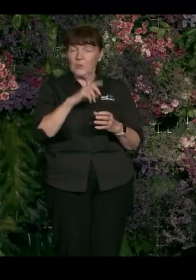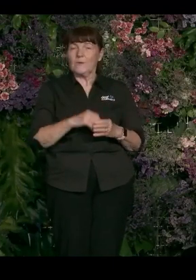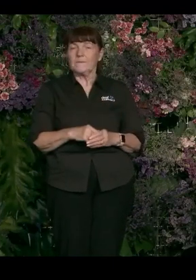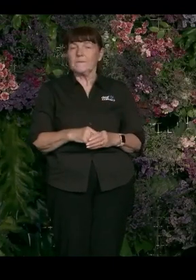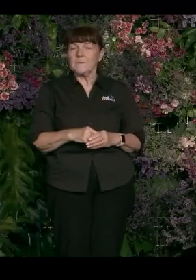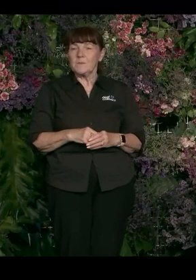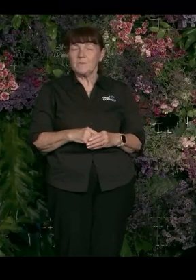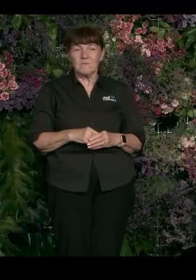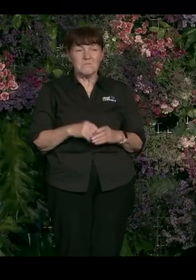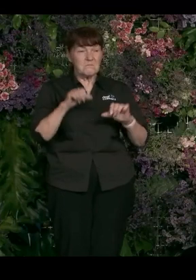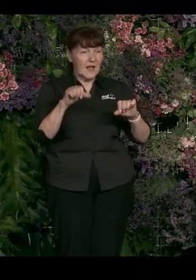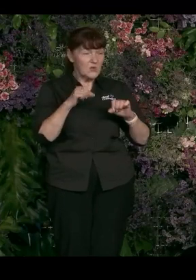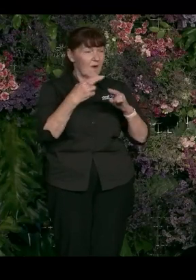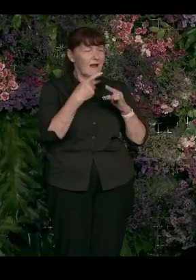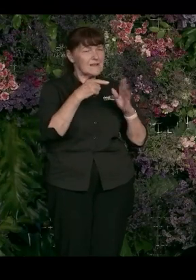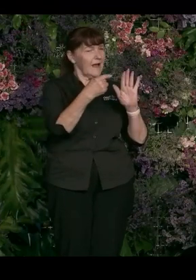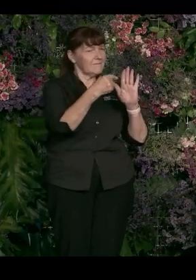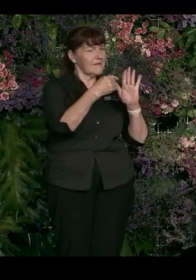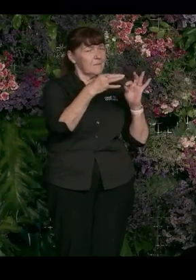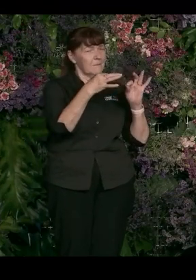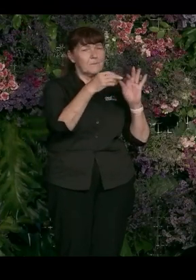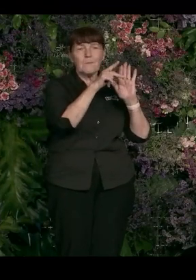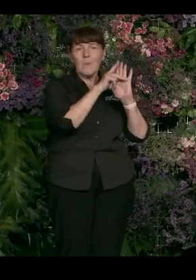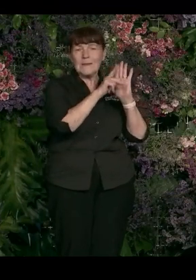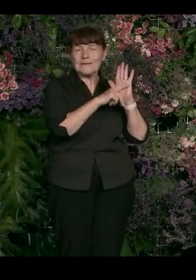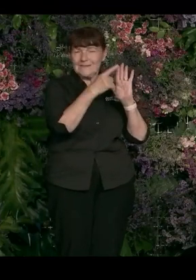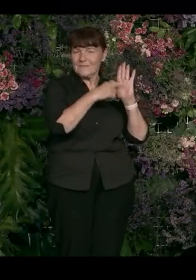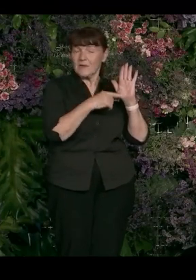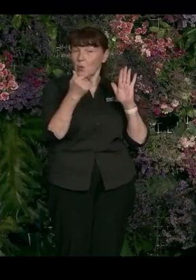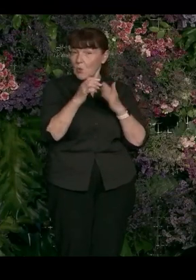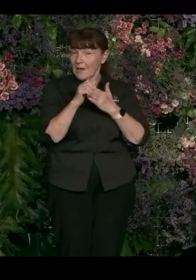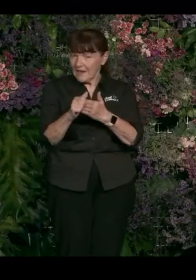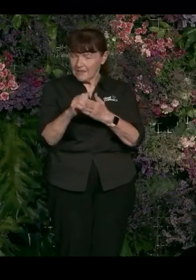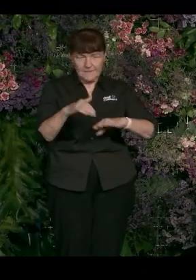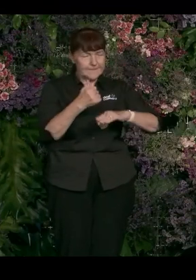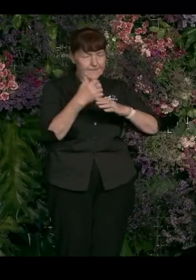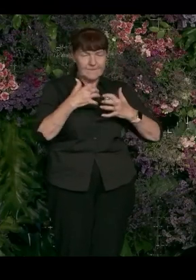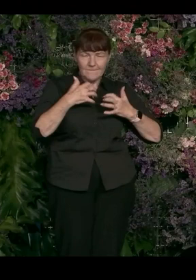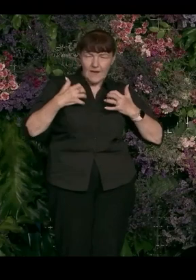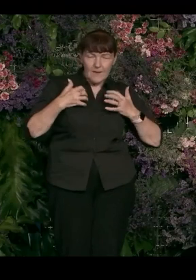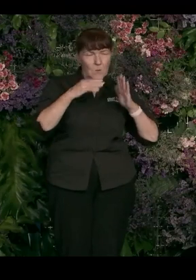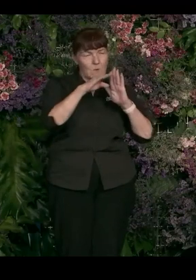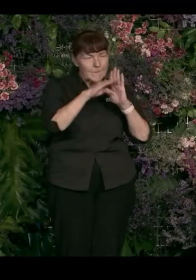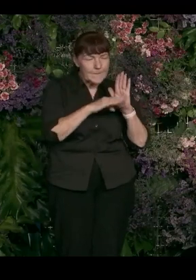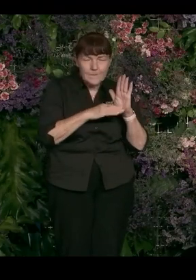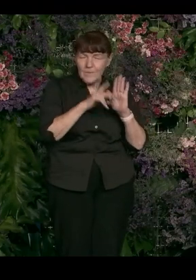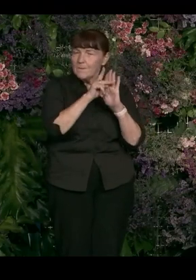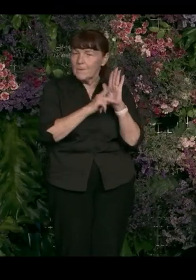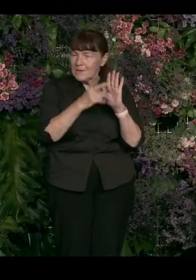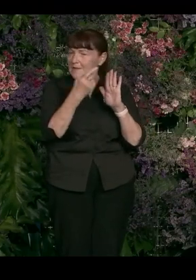it's all well and good for us to have the right policies in place and, you know, that's what leadership is. We set the frame. We get the policies. And I would say